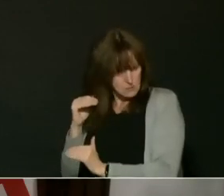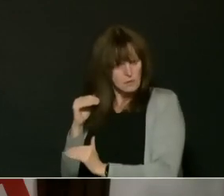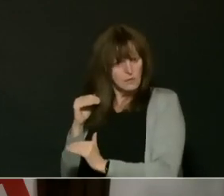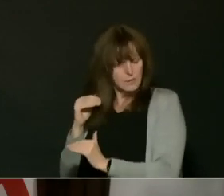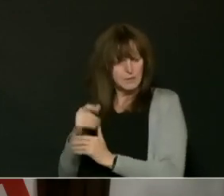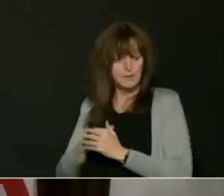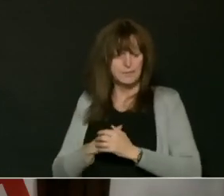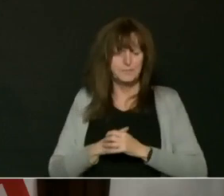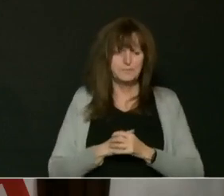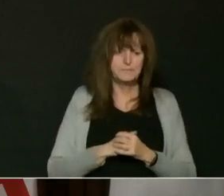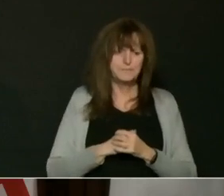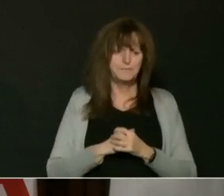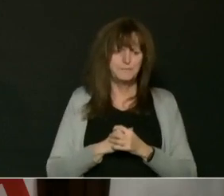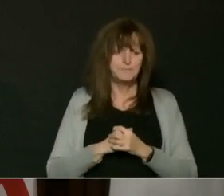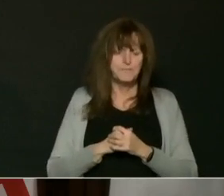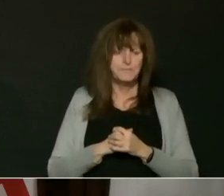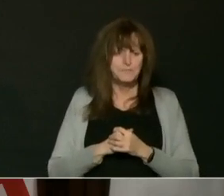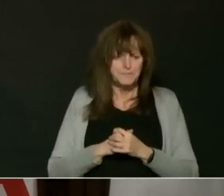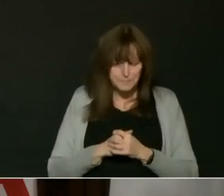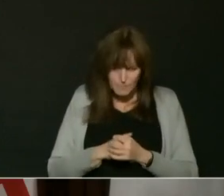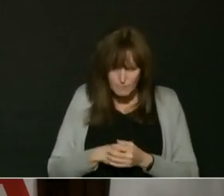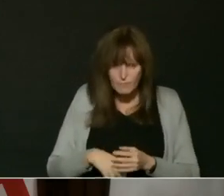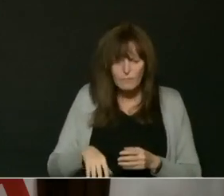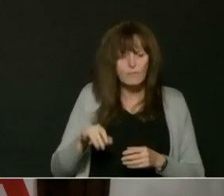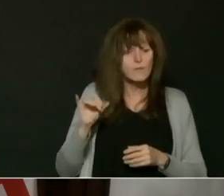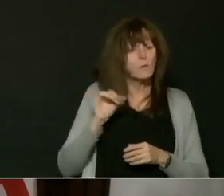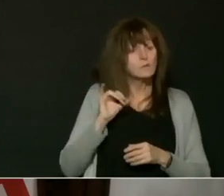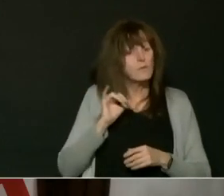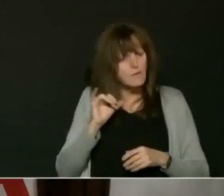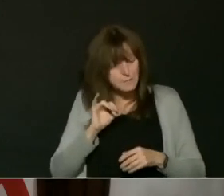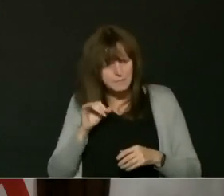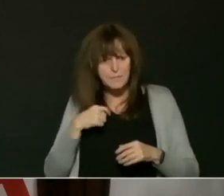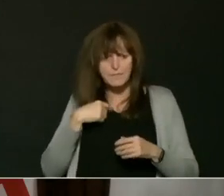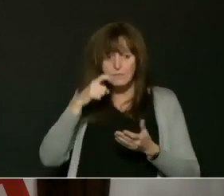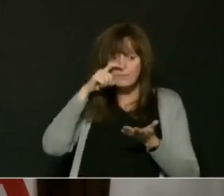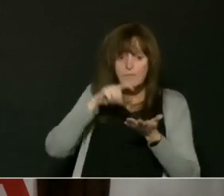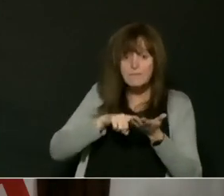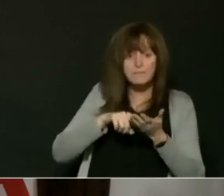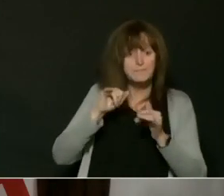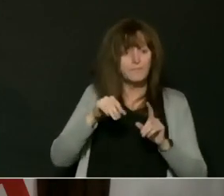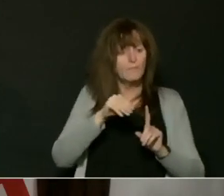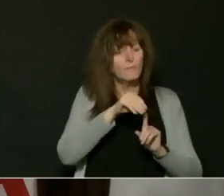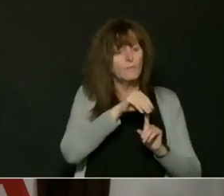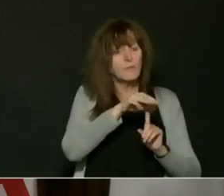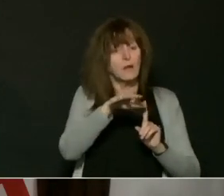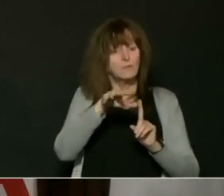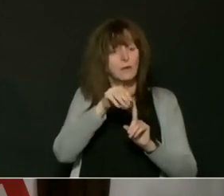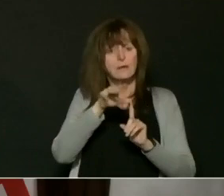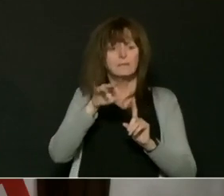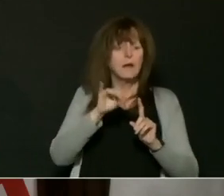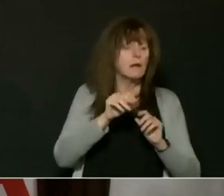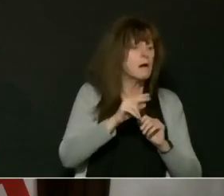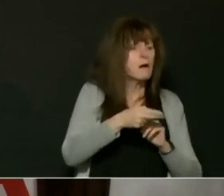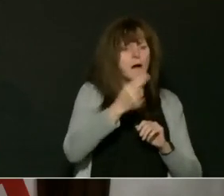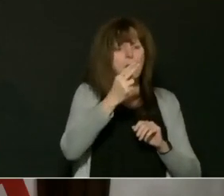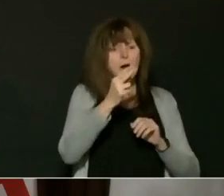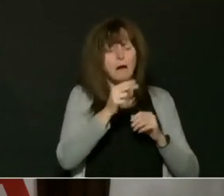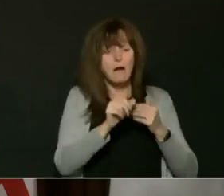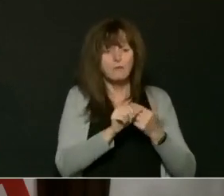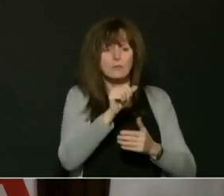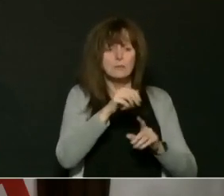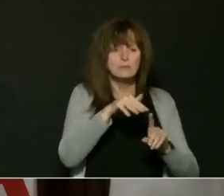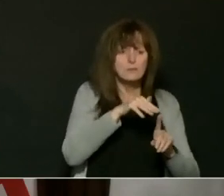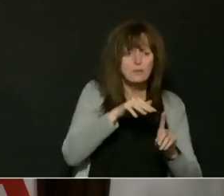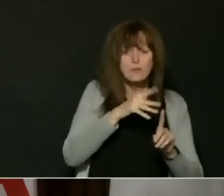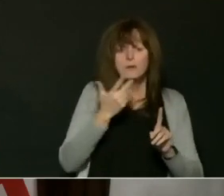There are also continued decreases in the number of outbreaks in high-risk settings such as hospitals and long-term care homes. Once